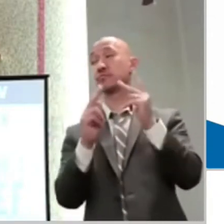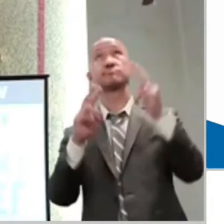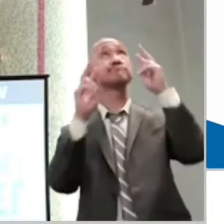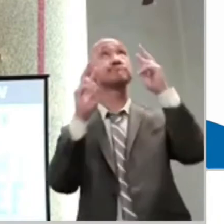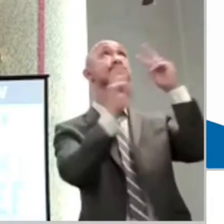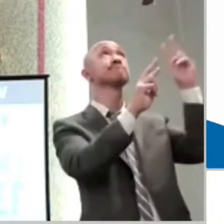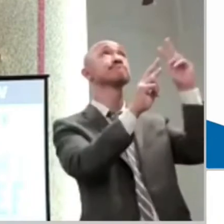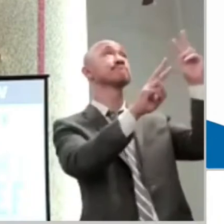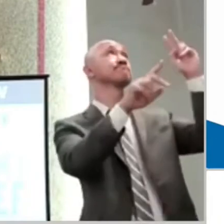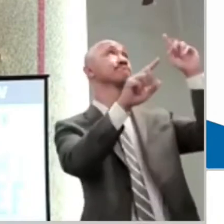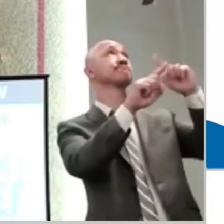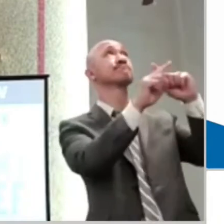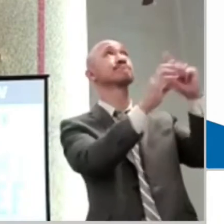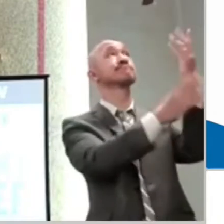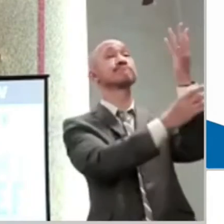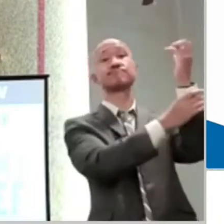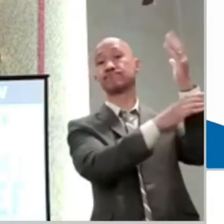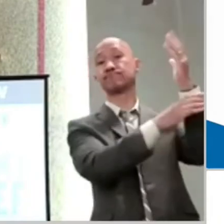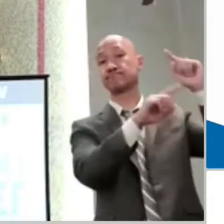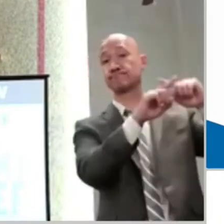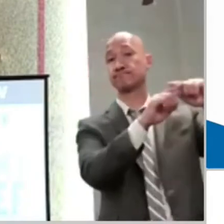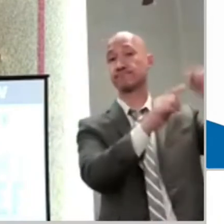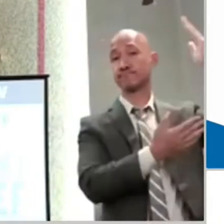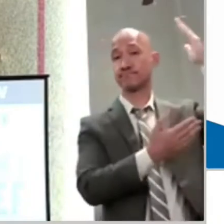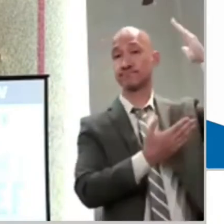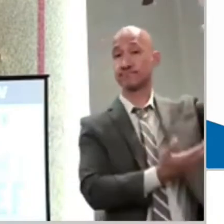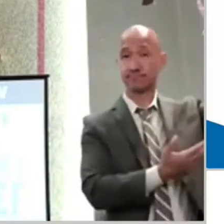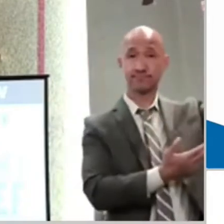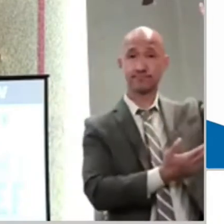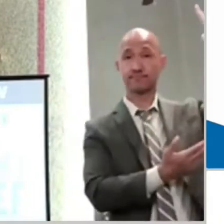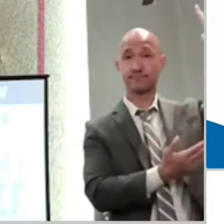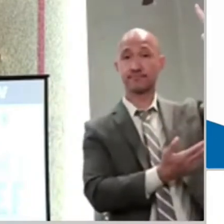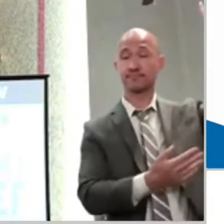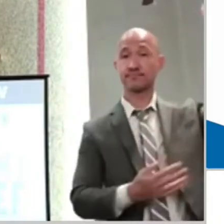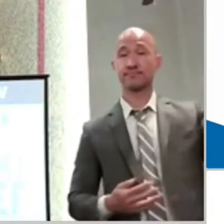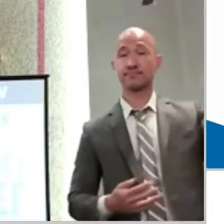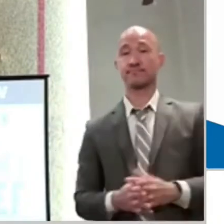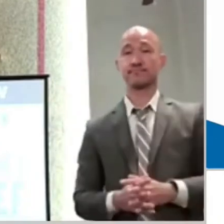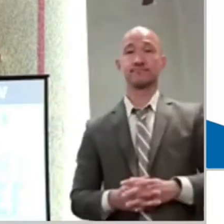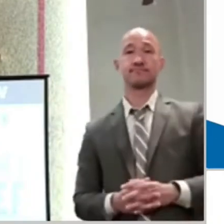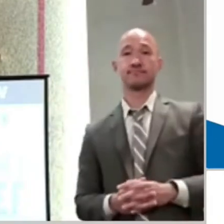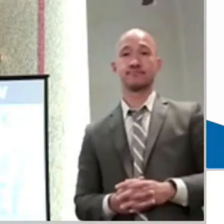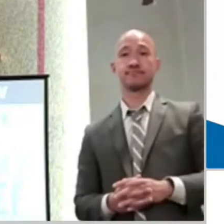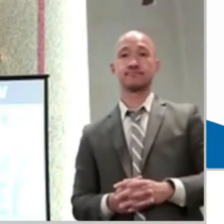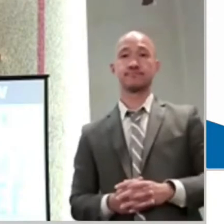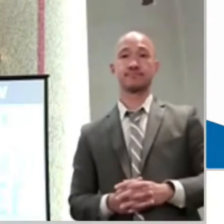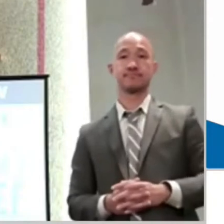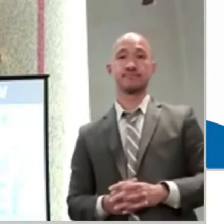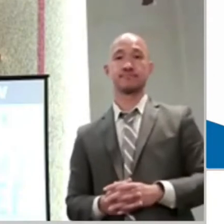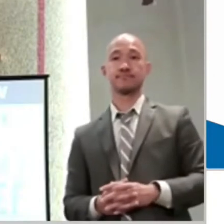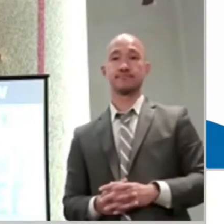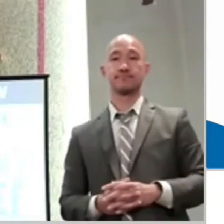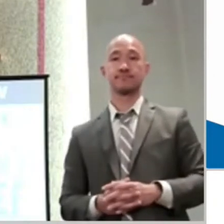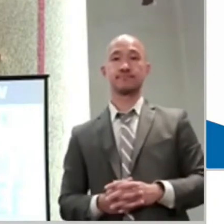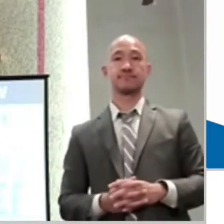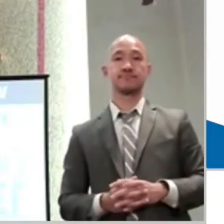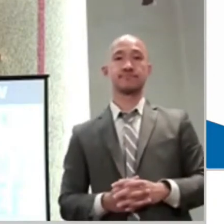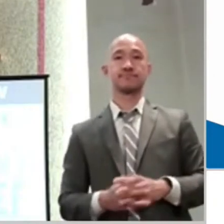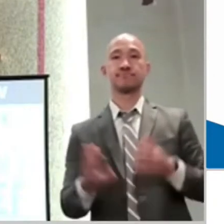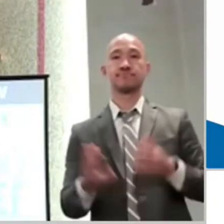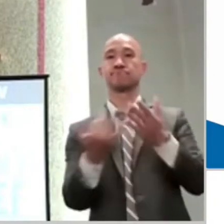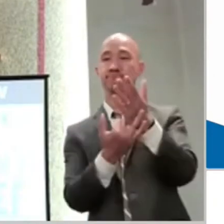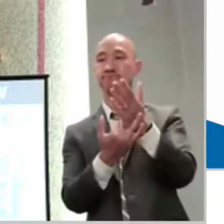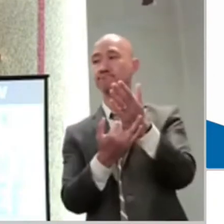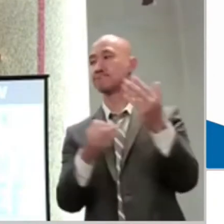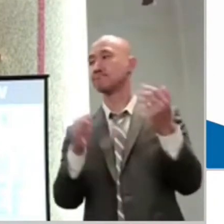Because this means when you're here at this crossroads of faith, that you're going to grow, that you're growing. This is a good